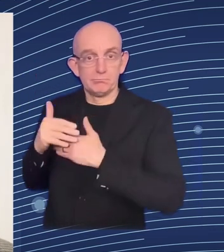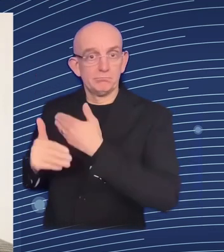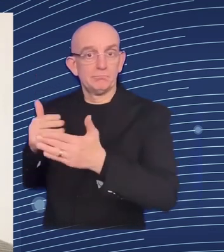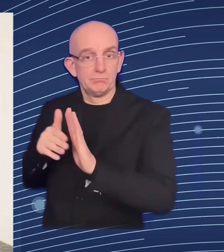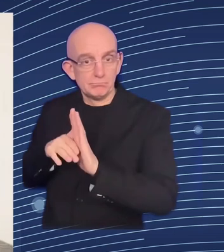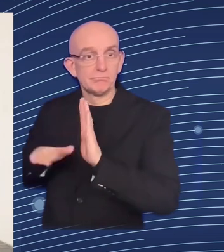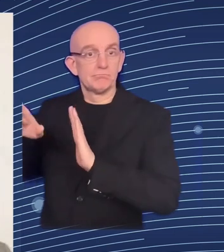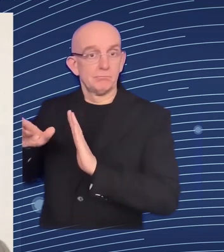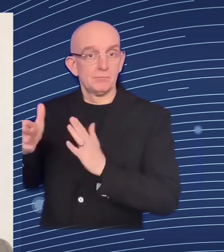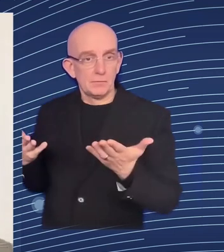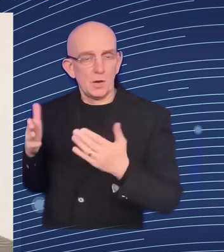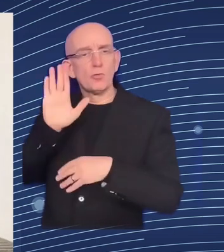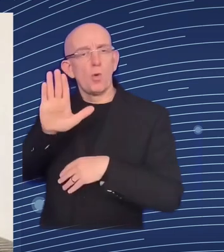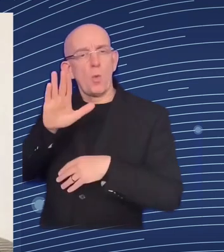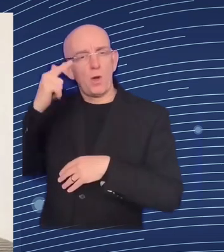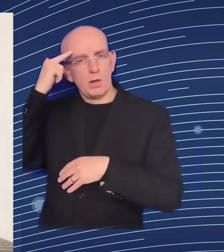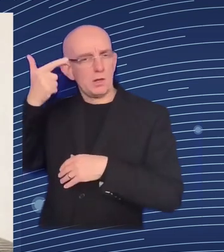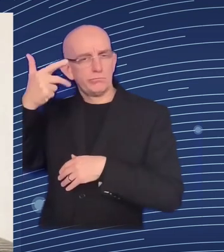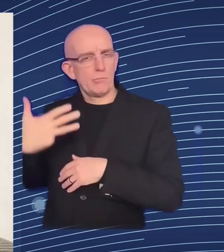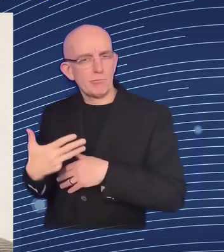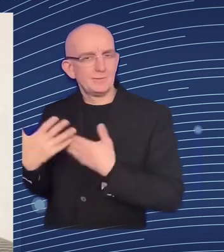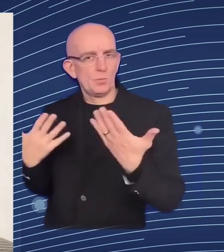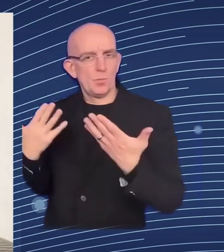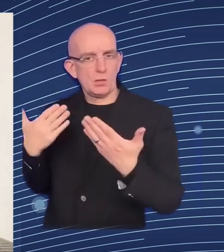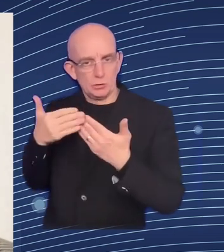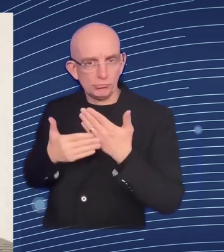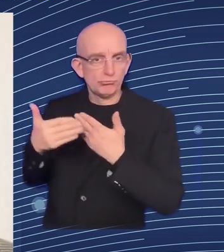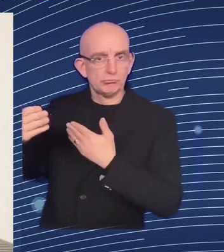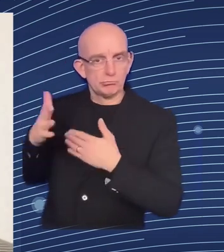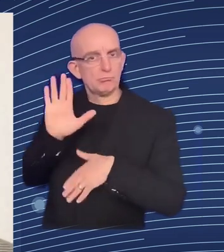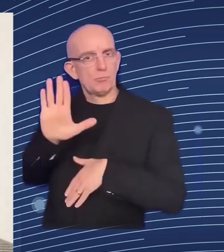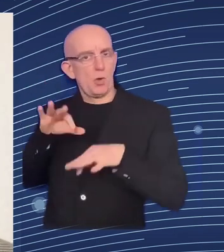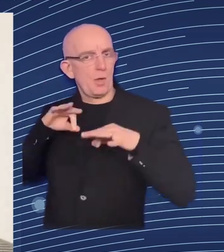um you so much for the invitation to participate in this fireside chat and